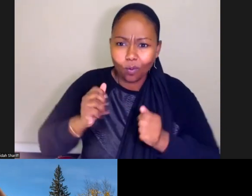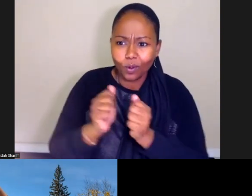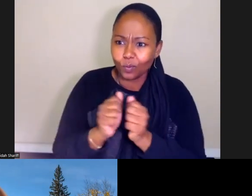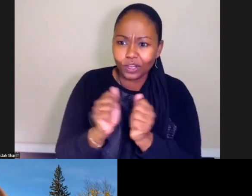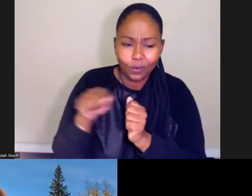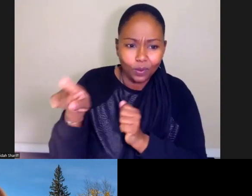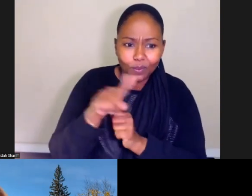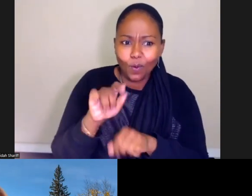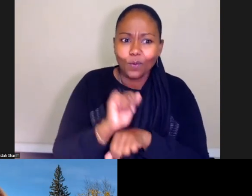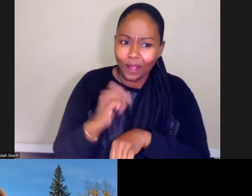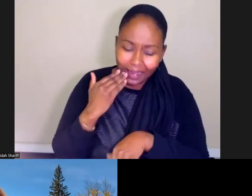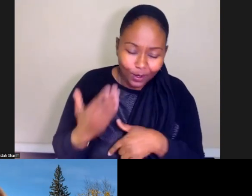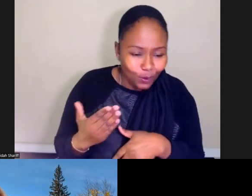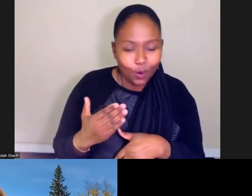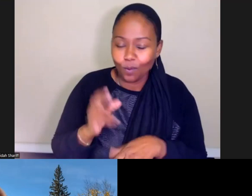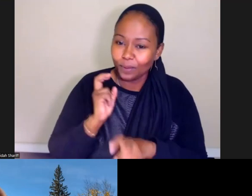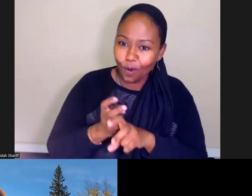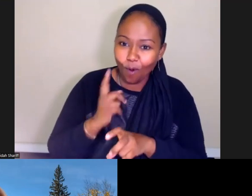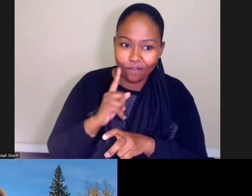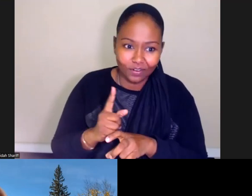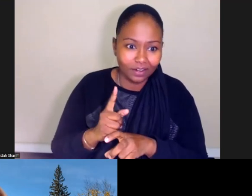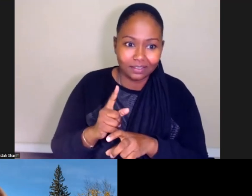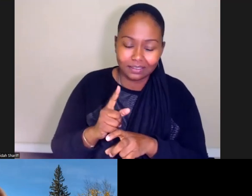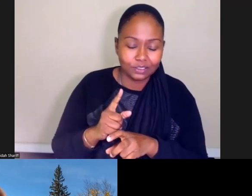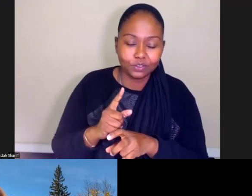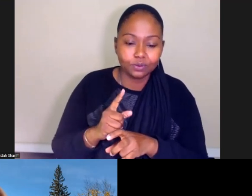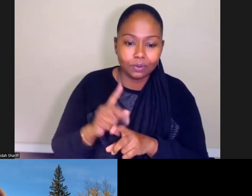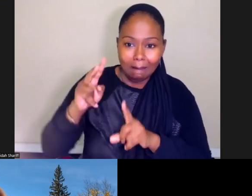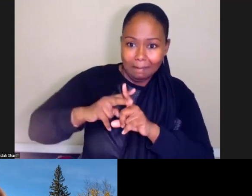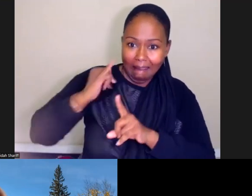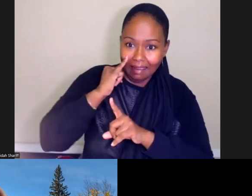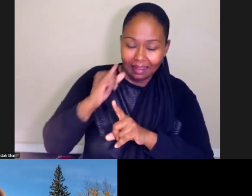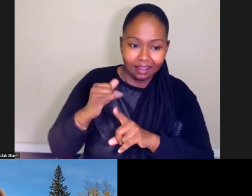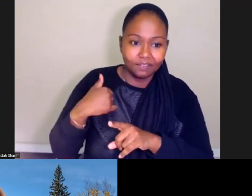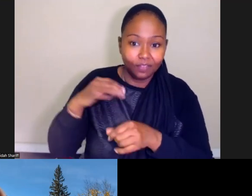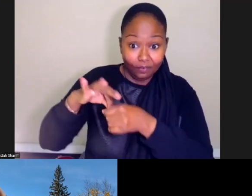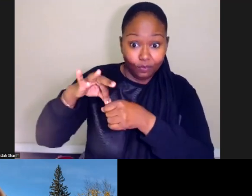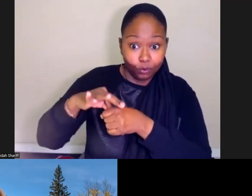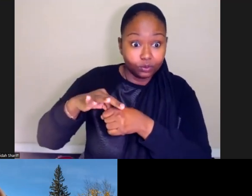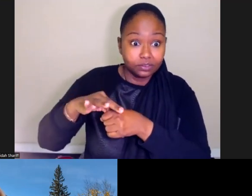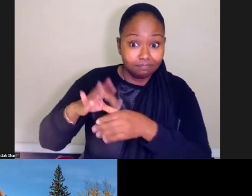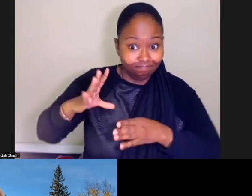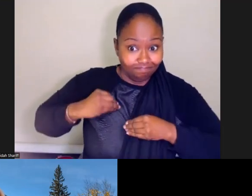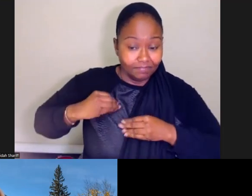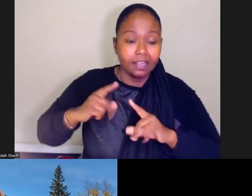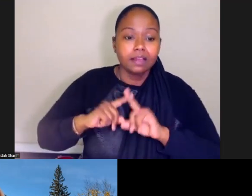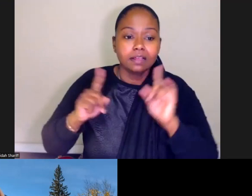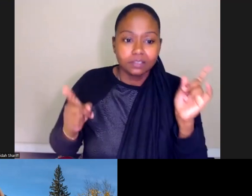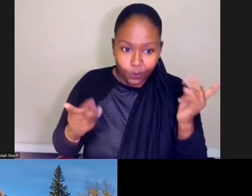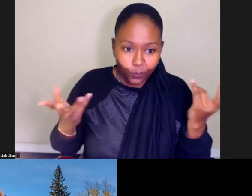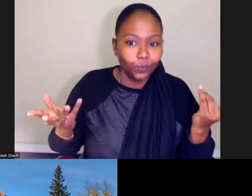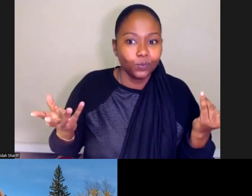is going to be a beast to implement if it's the will of the voters to move forward with these changes. And so there is